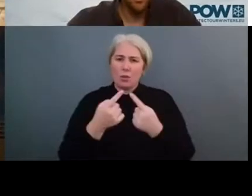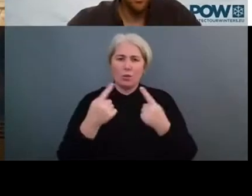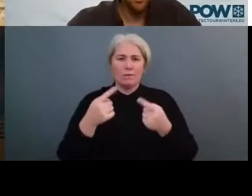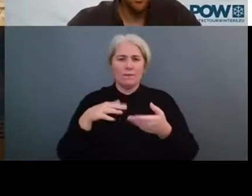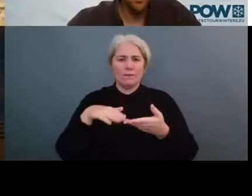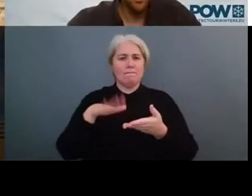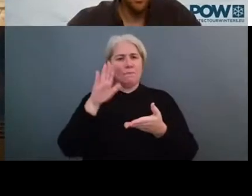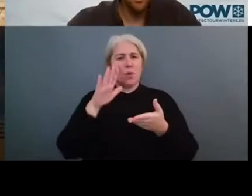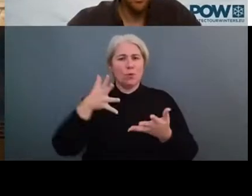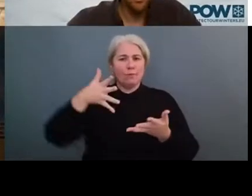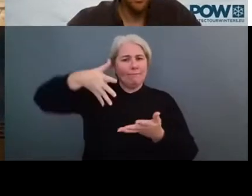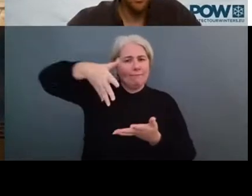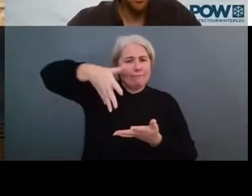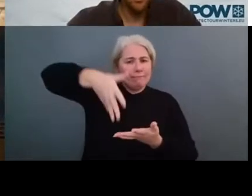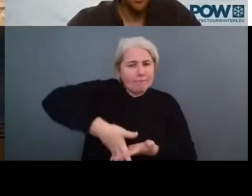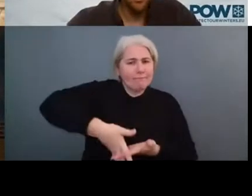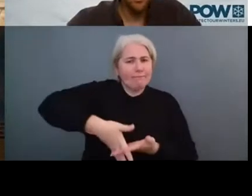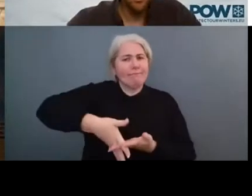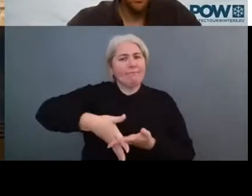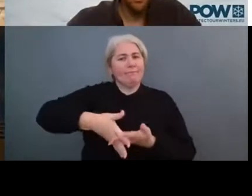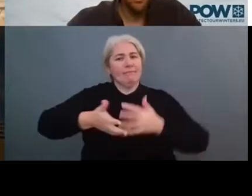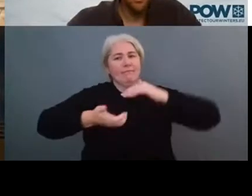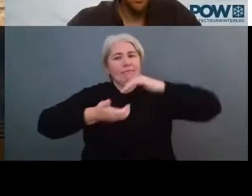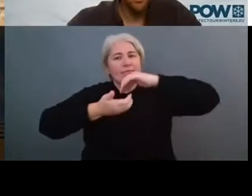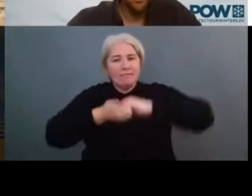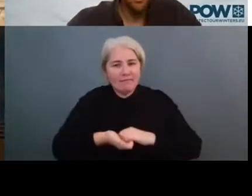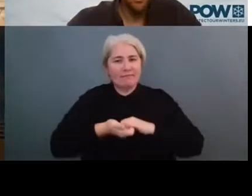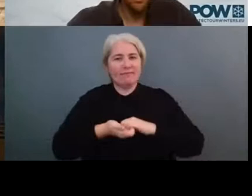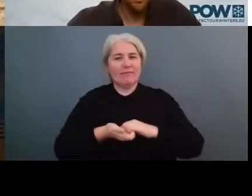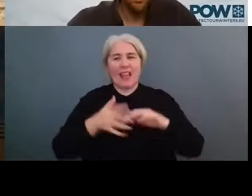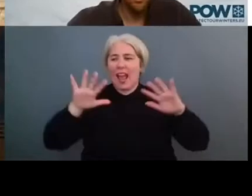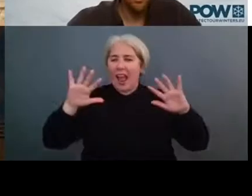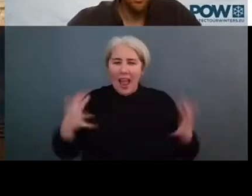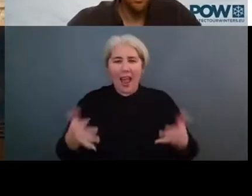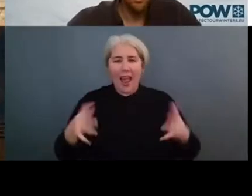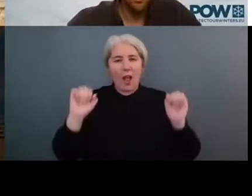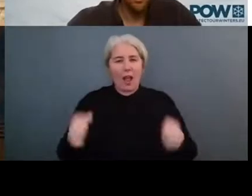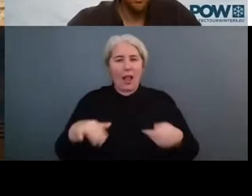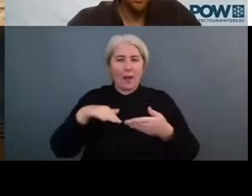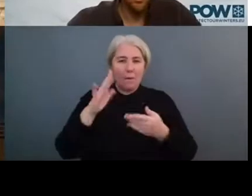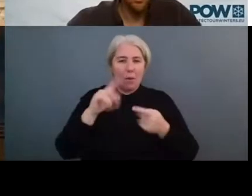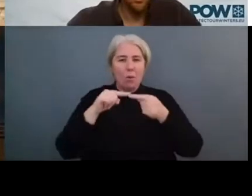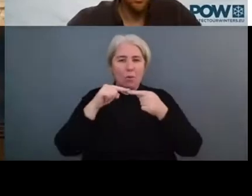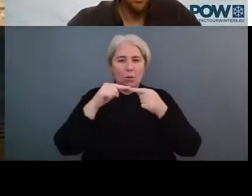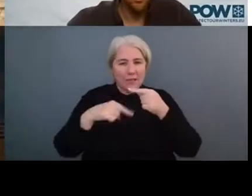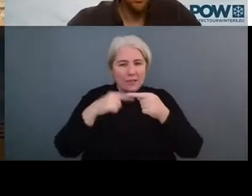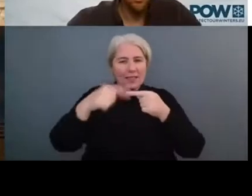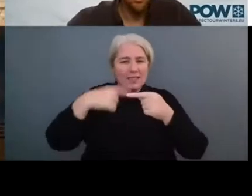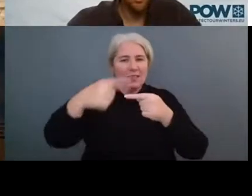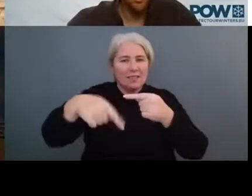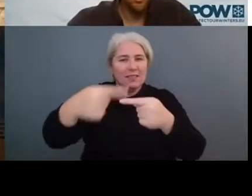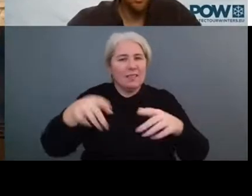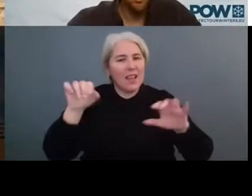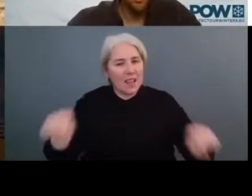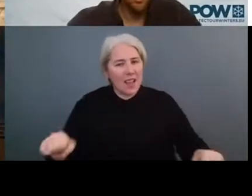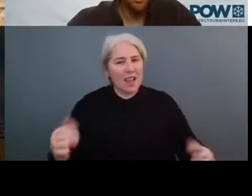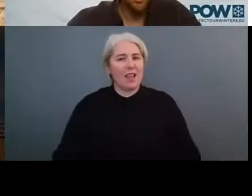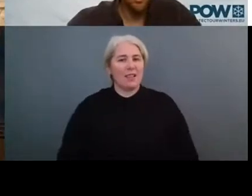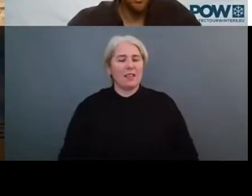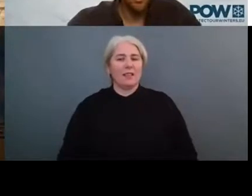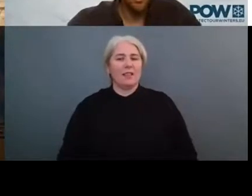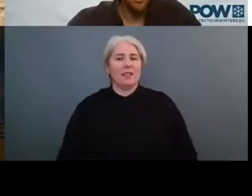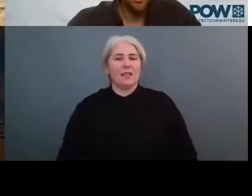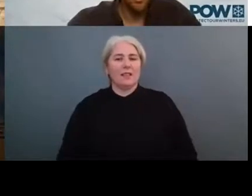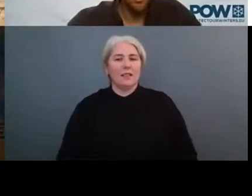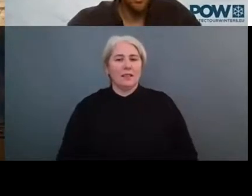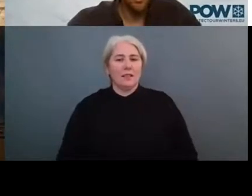to bring out sustainability, the sustainability dimension. So we've developed 10